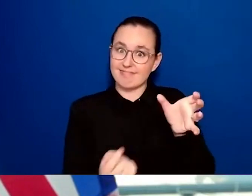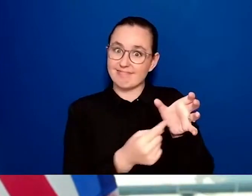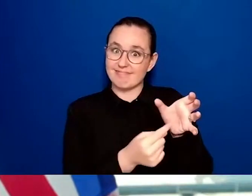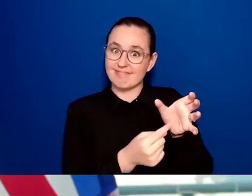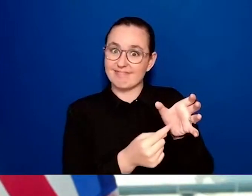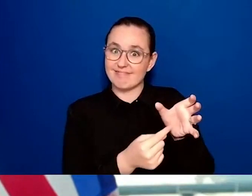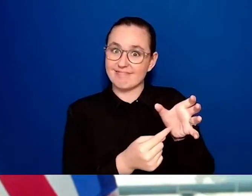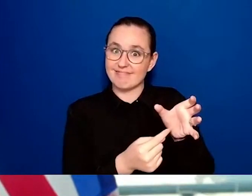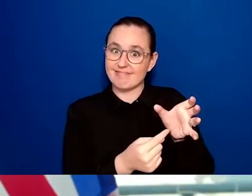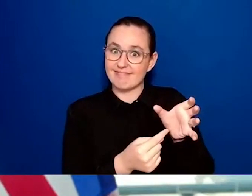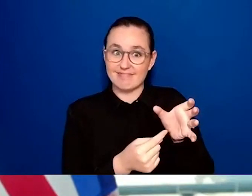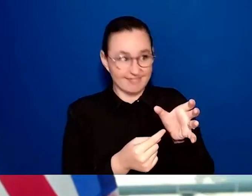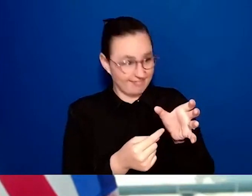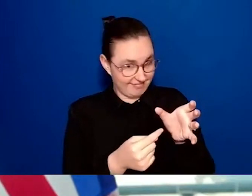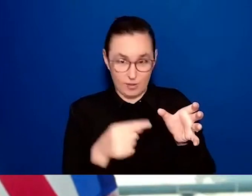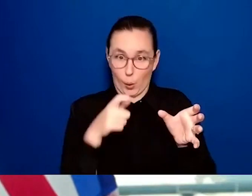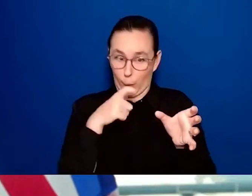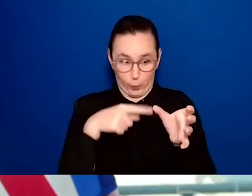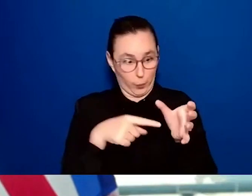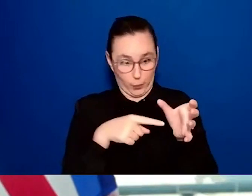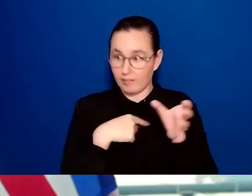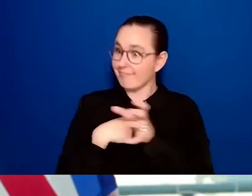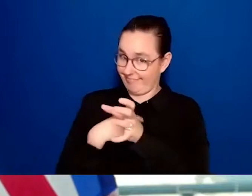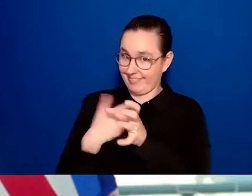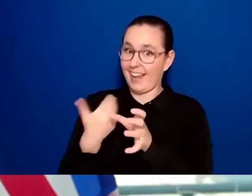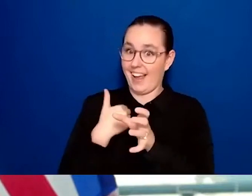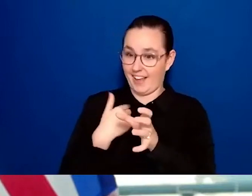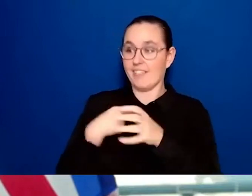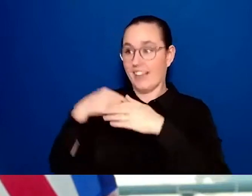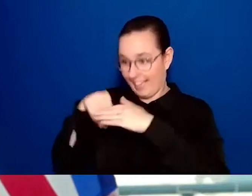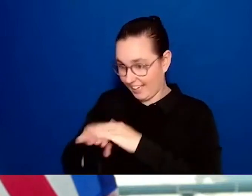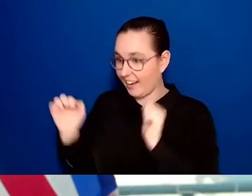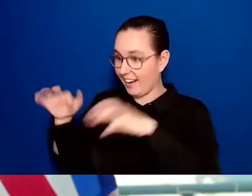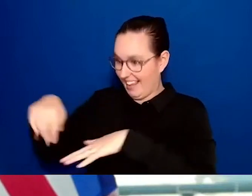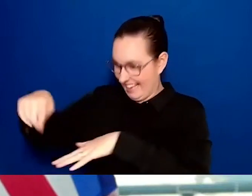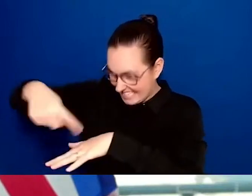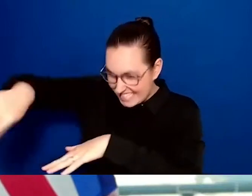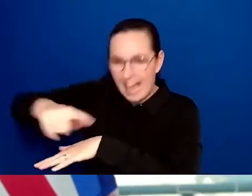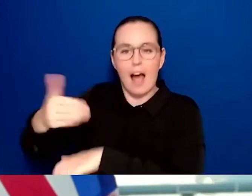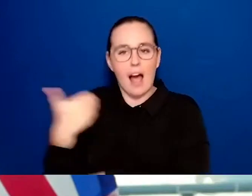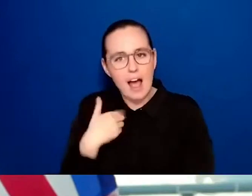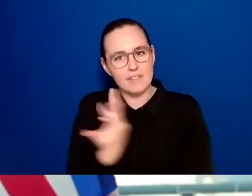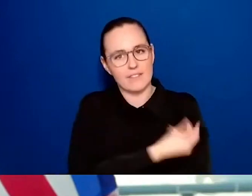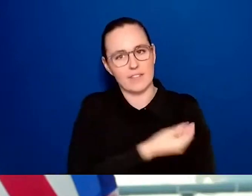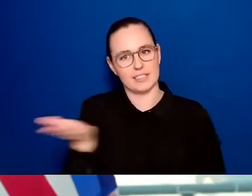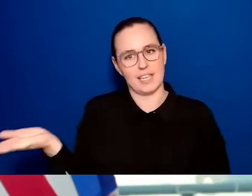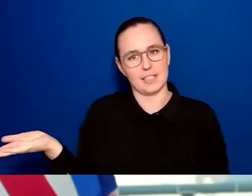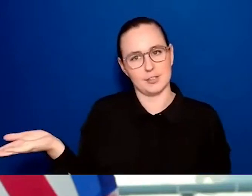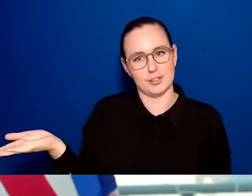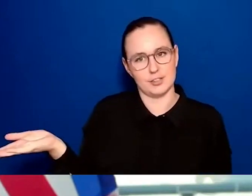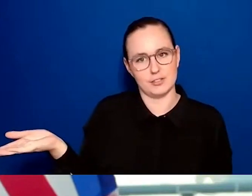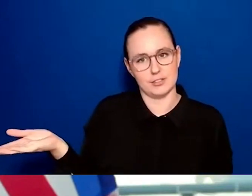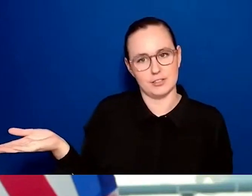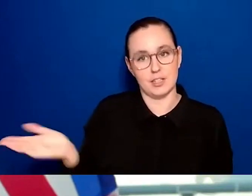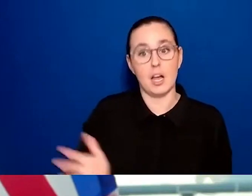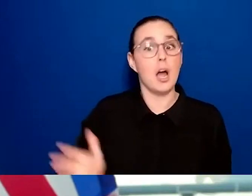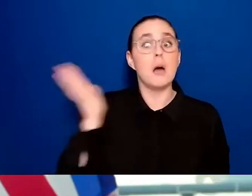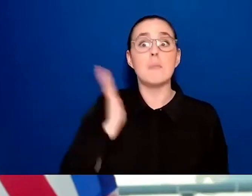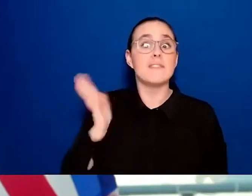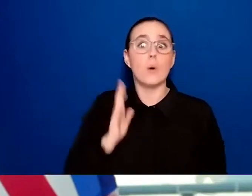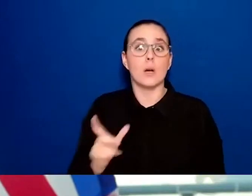restrictions that interior health put on to some of the organized events and some businesses like